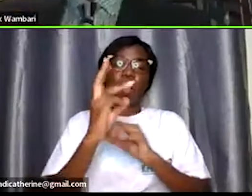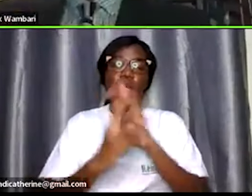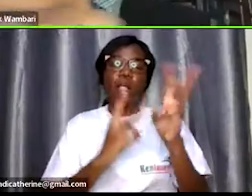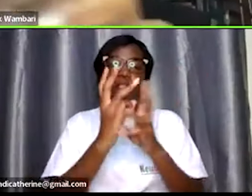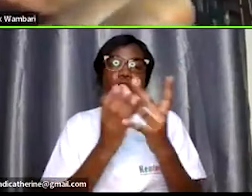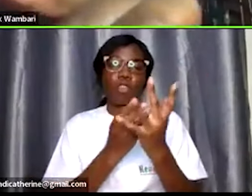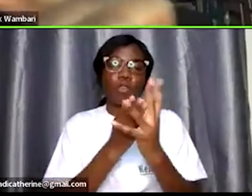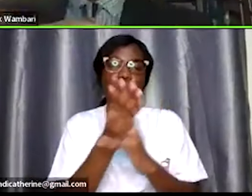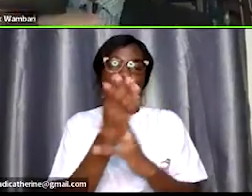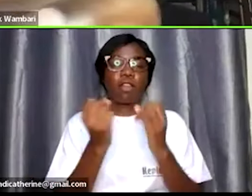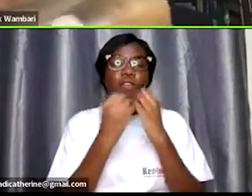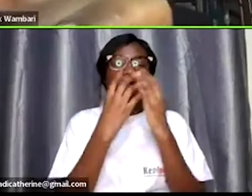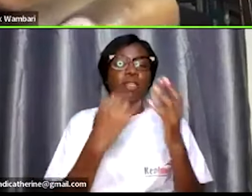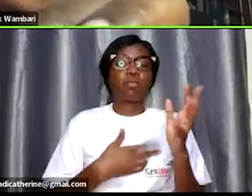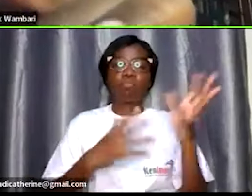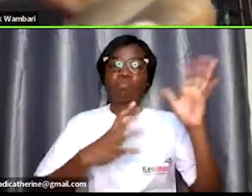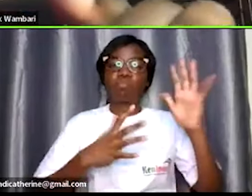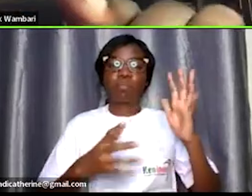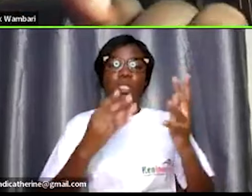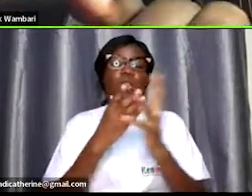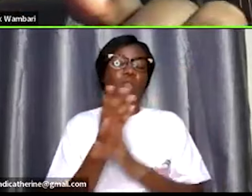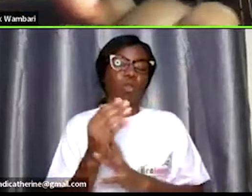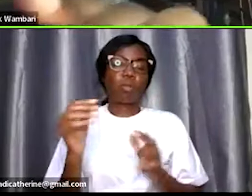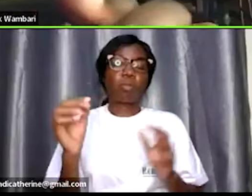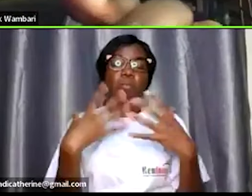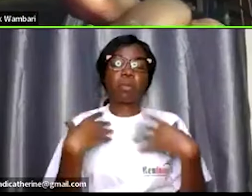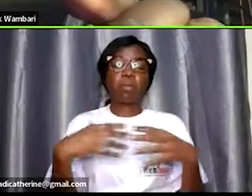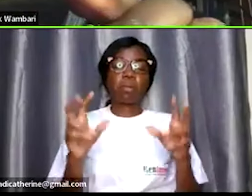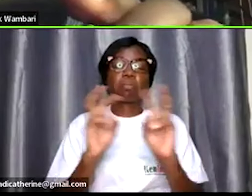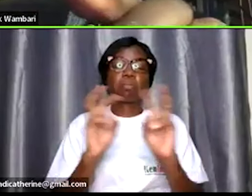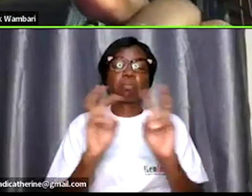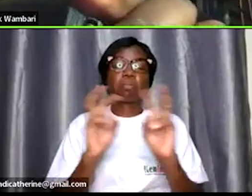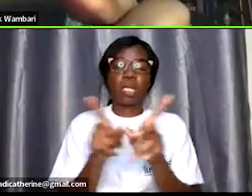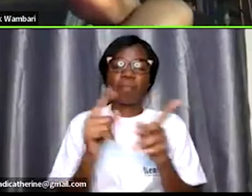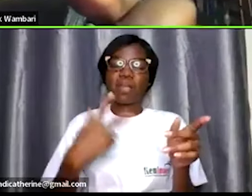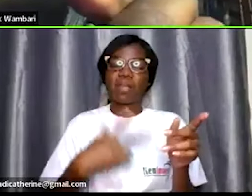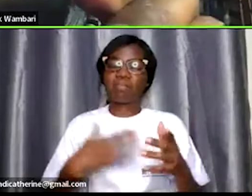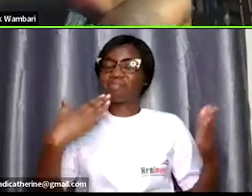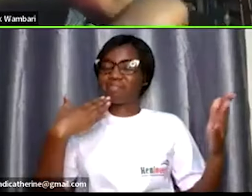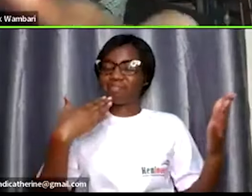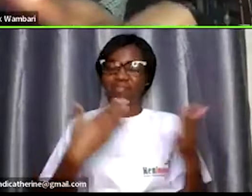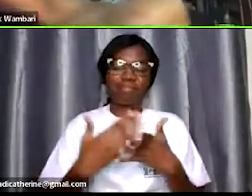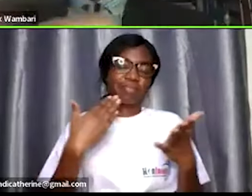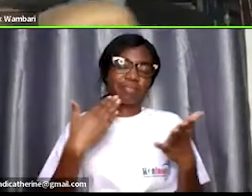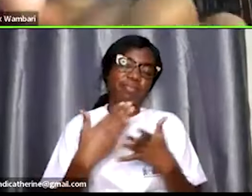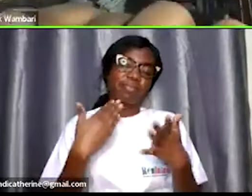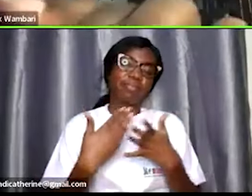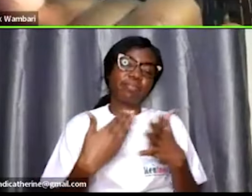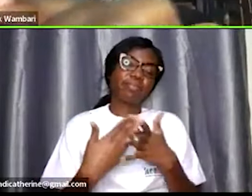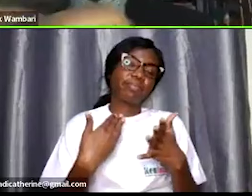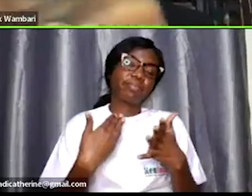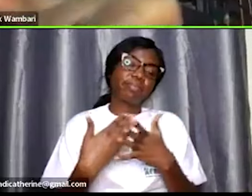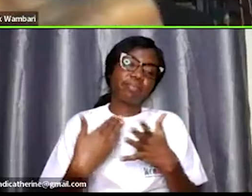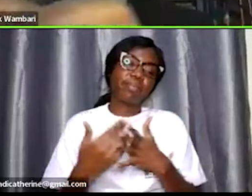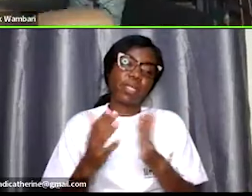really appreciate and to you our audience we cannot do this without you really really thank you thank you thank you and i